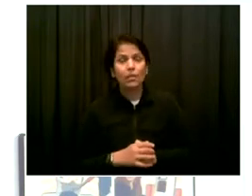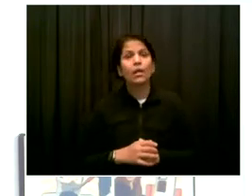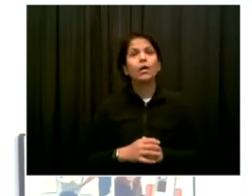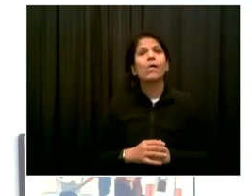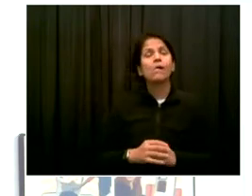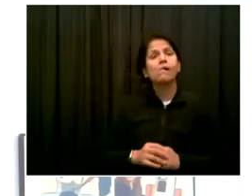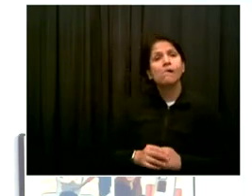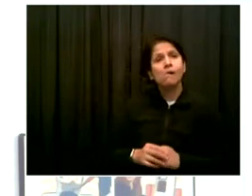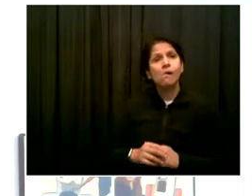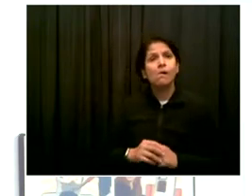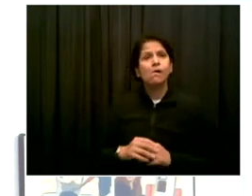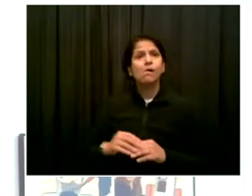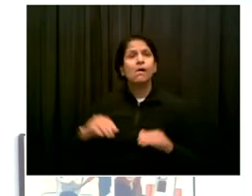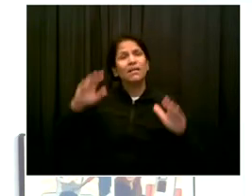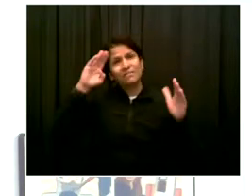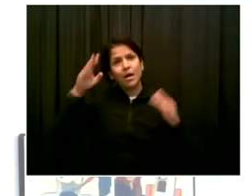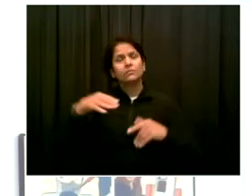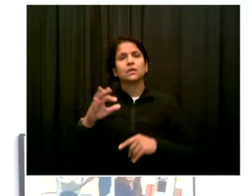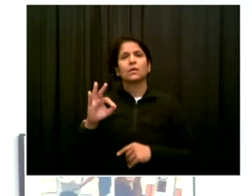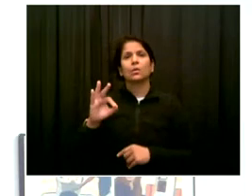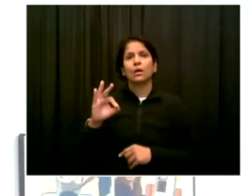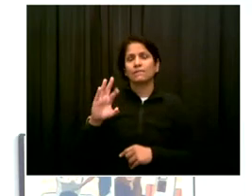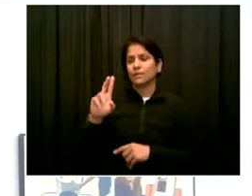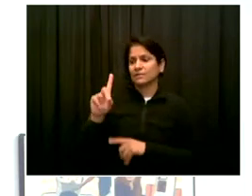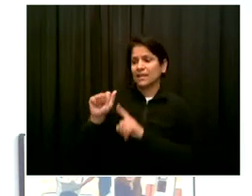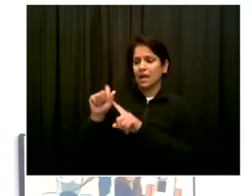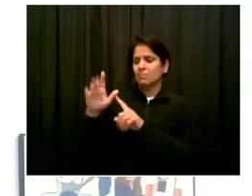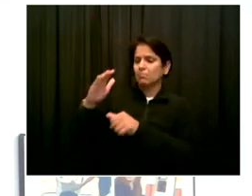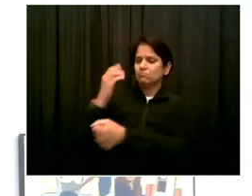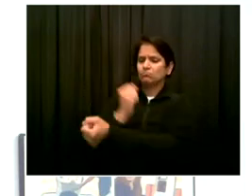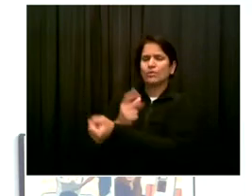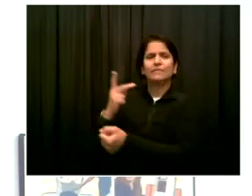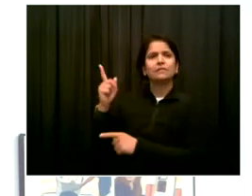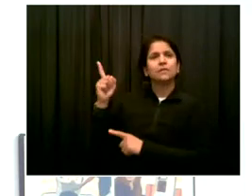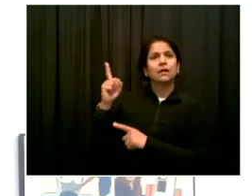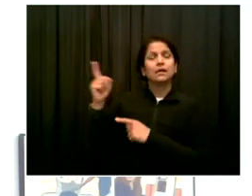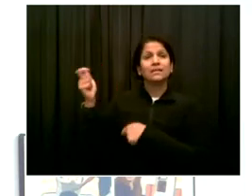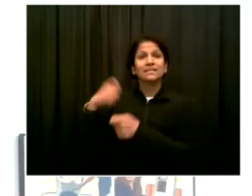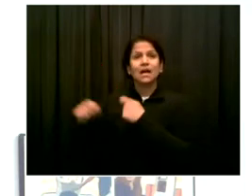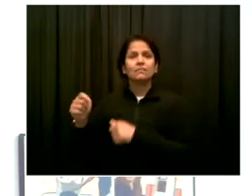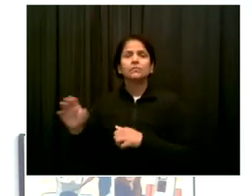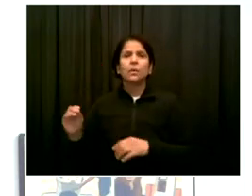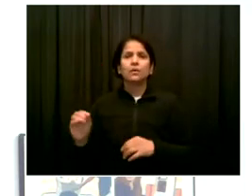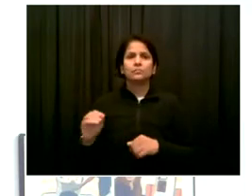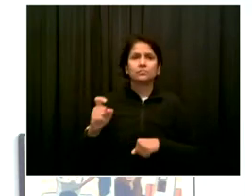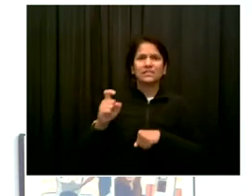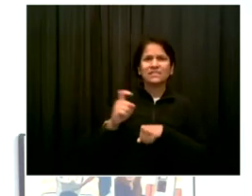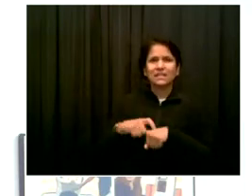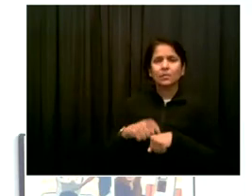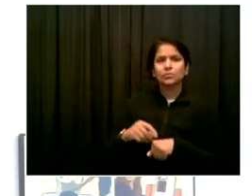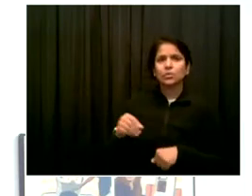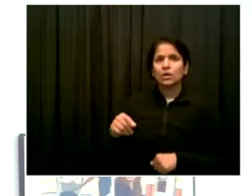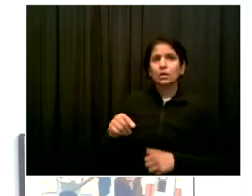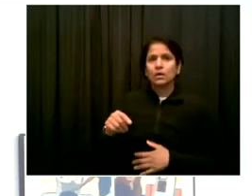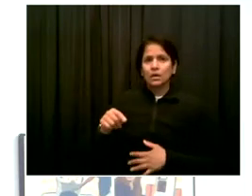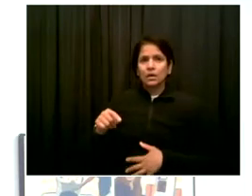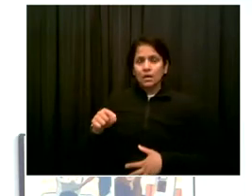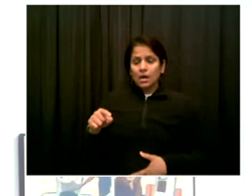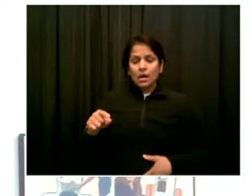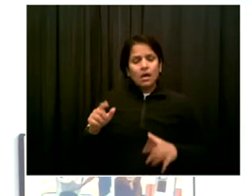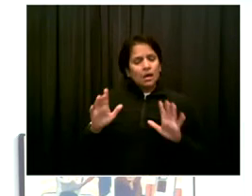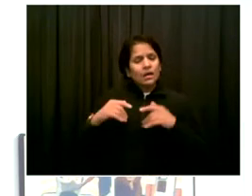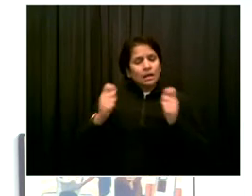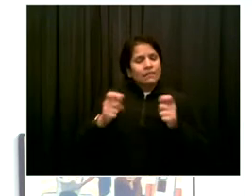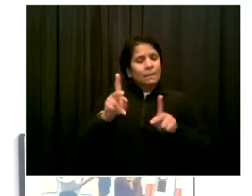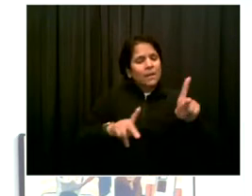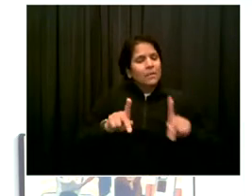just having a bit of time, uh, to have seen how, the vaccine is experienced by, um, by other healthcare